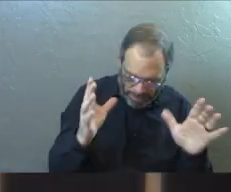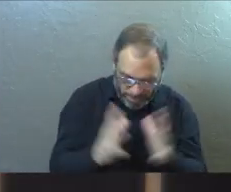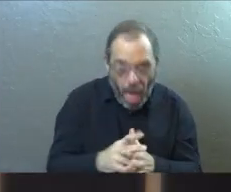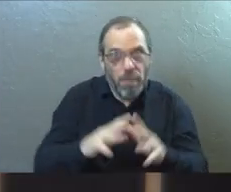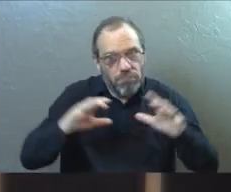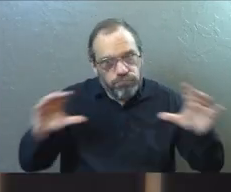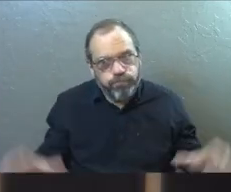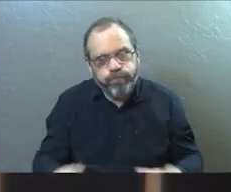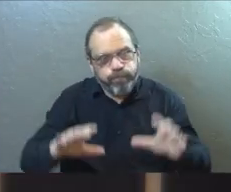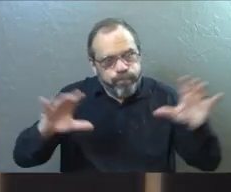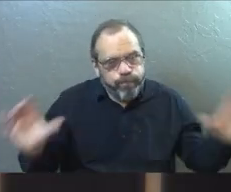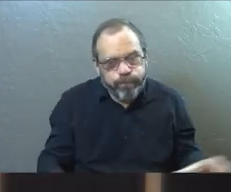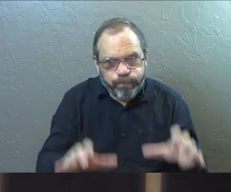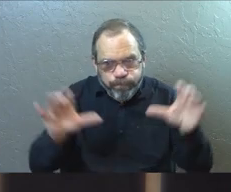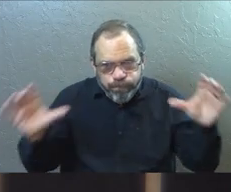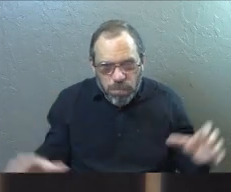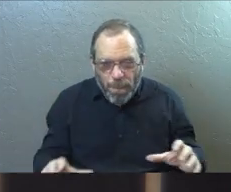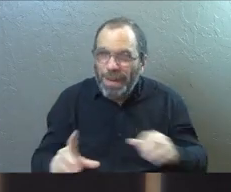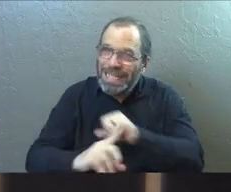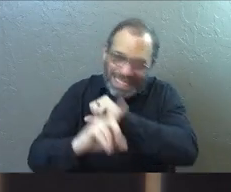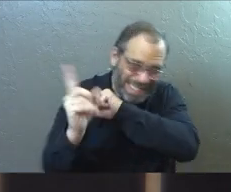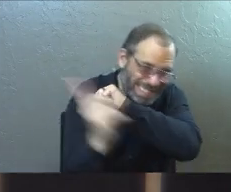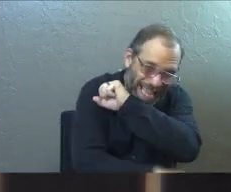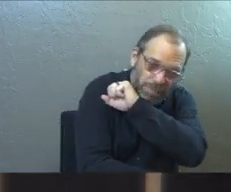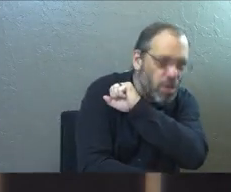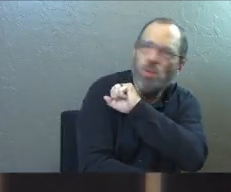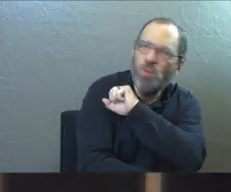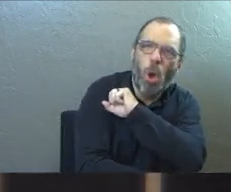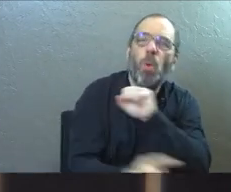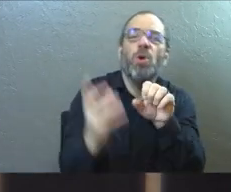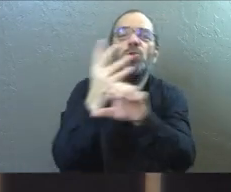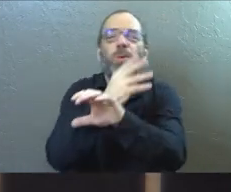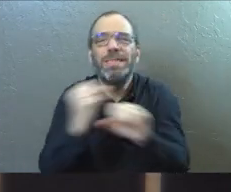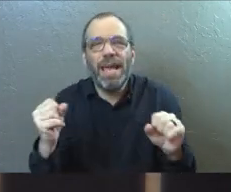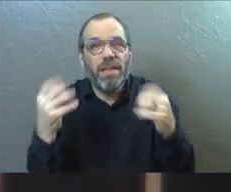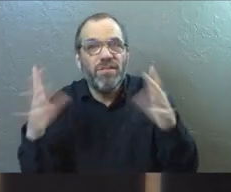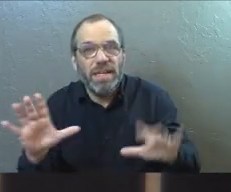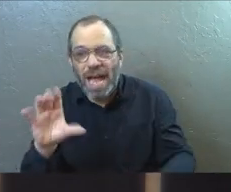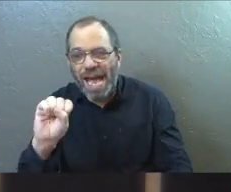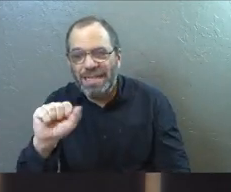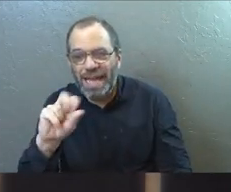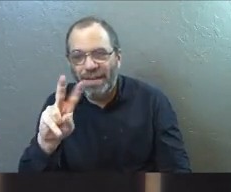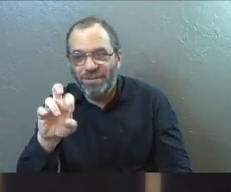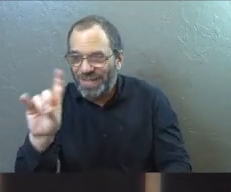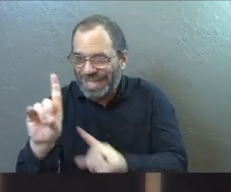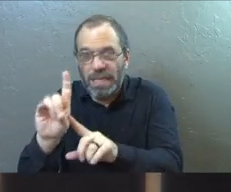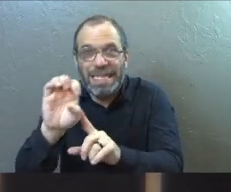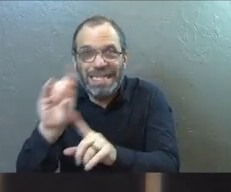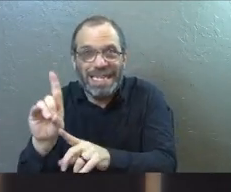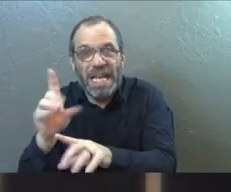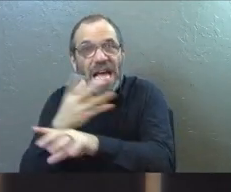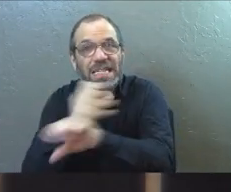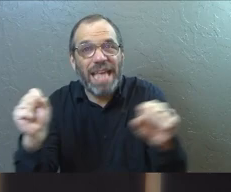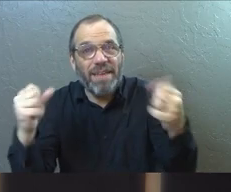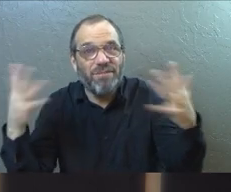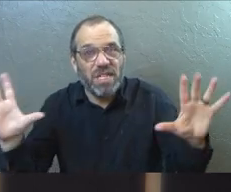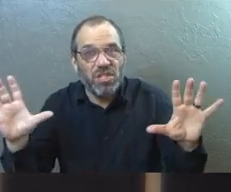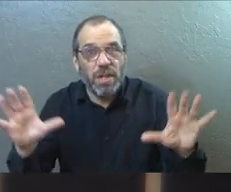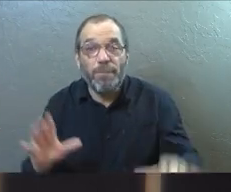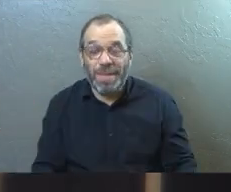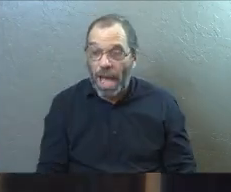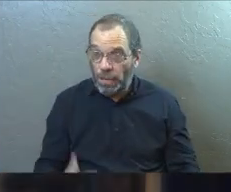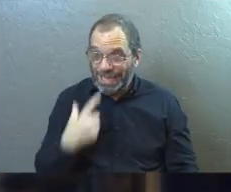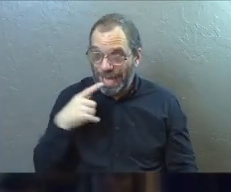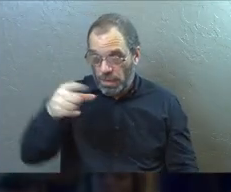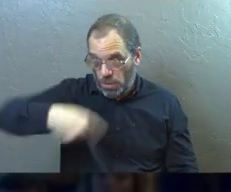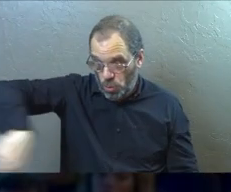There's work to be done. But you're not condemned. You're saved, past tense. You've got grace. You've got a foundation. And the people that he's